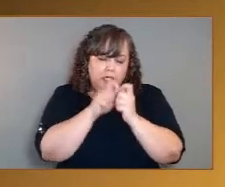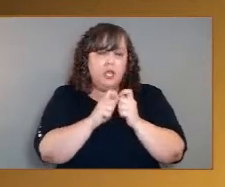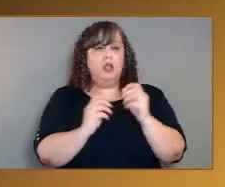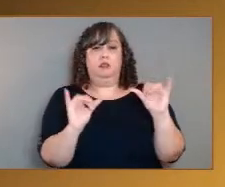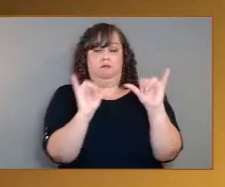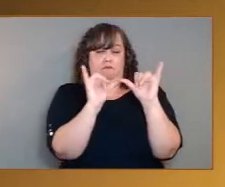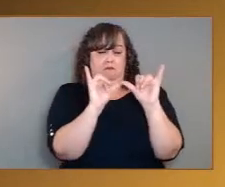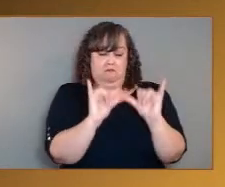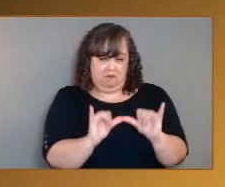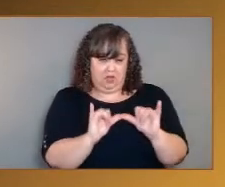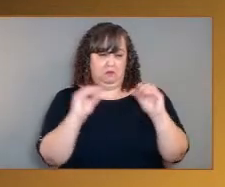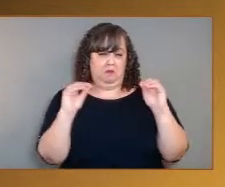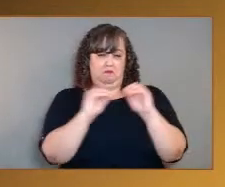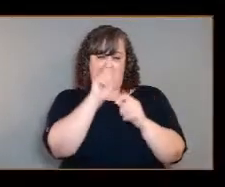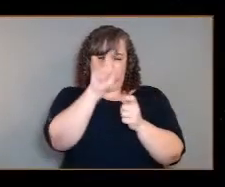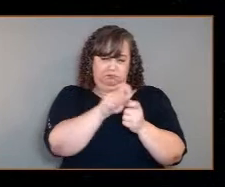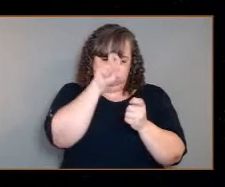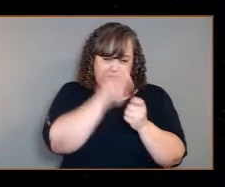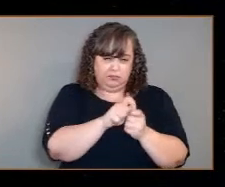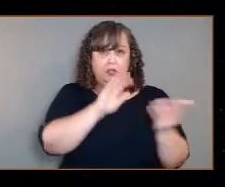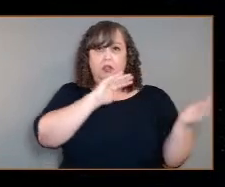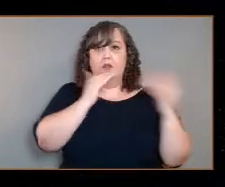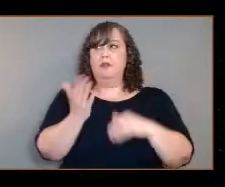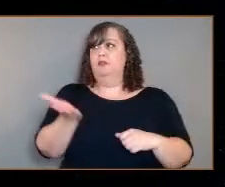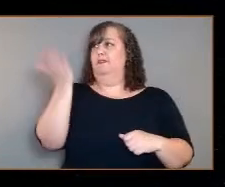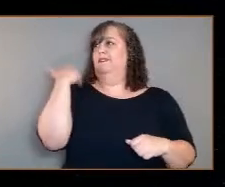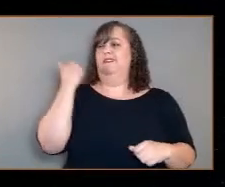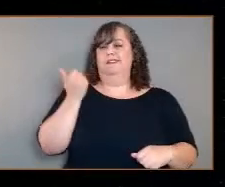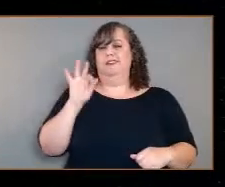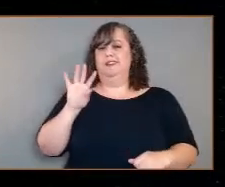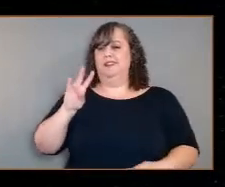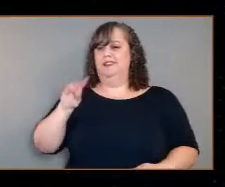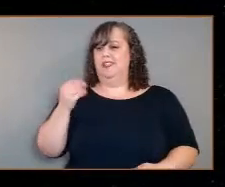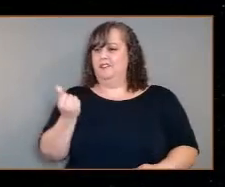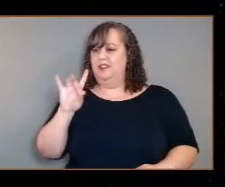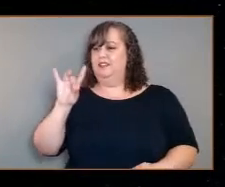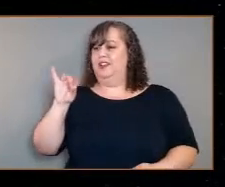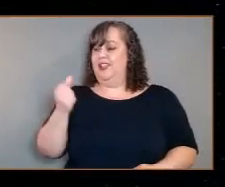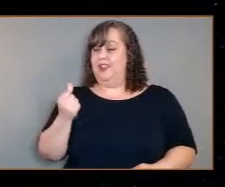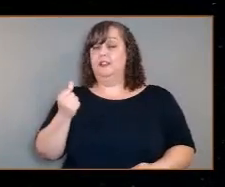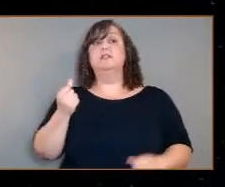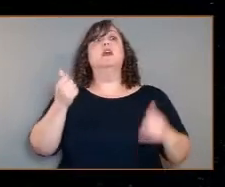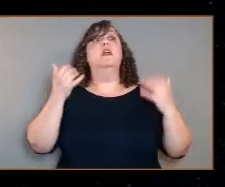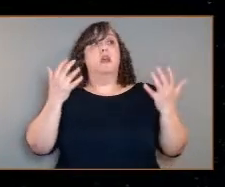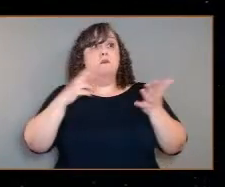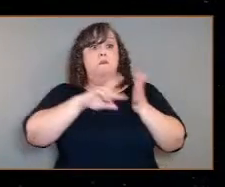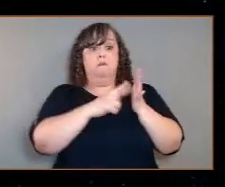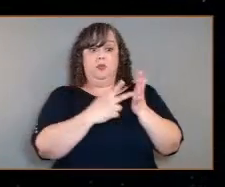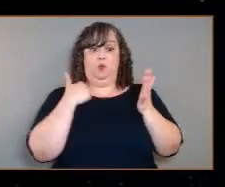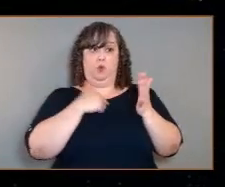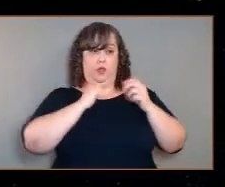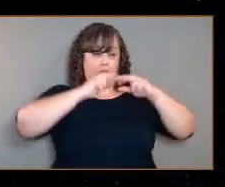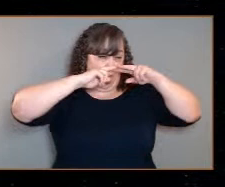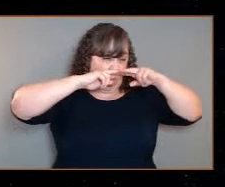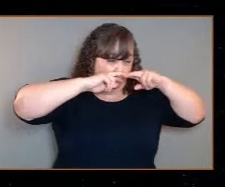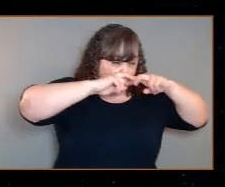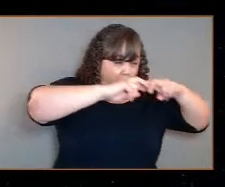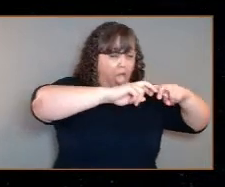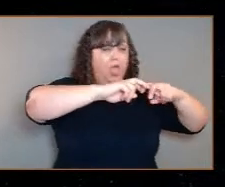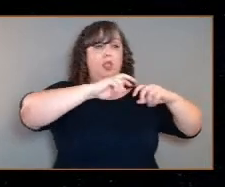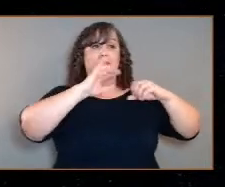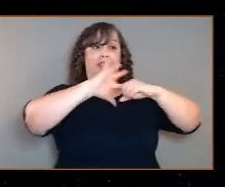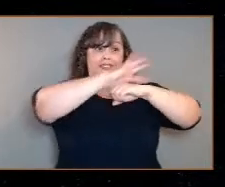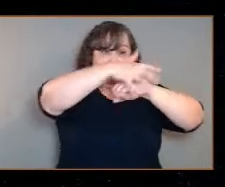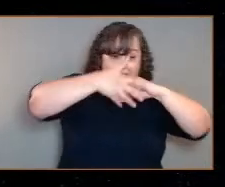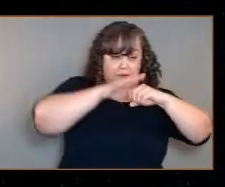s and 80s. And by bringing that powerful transformative knowledge, we can probe Venus atmosphere, measure her surface in ways that were